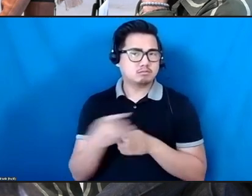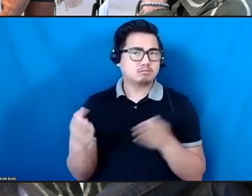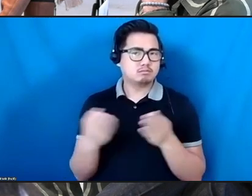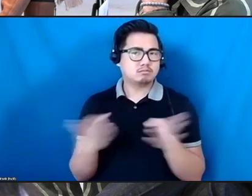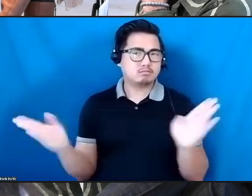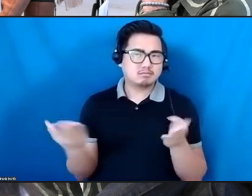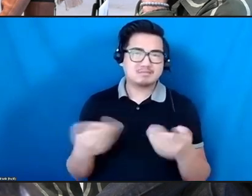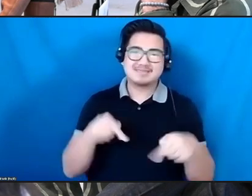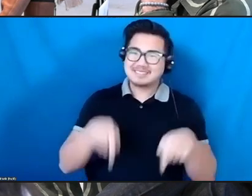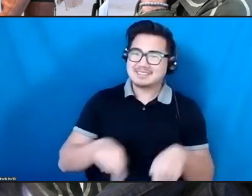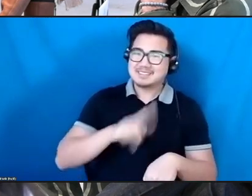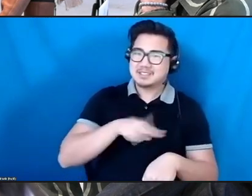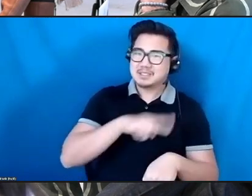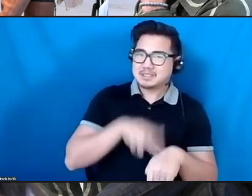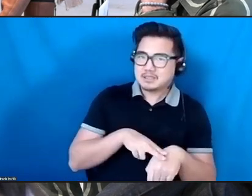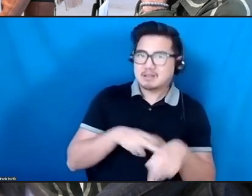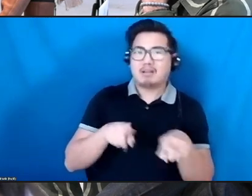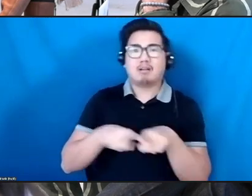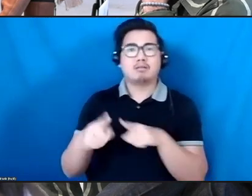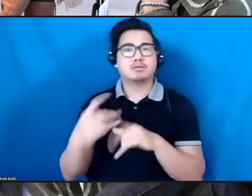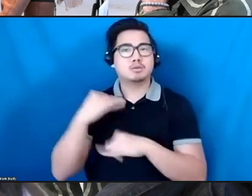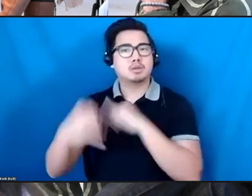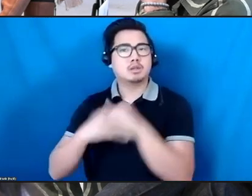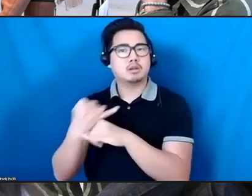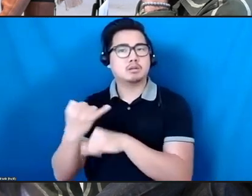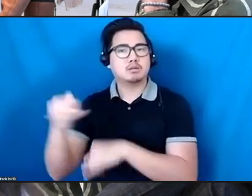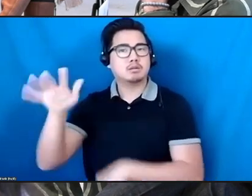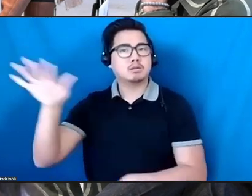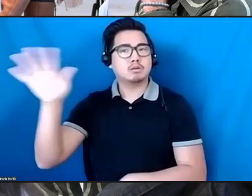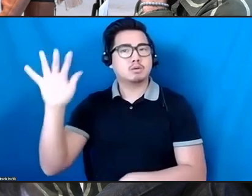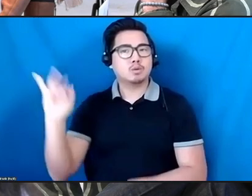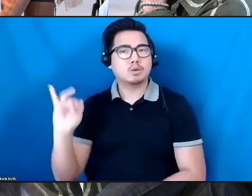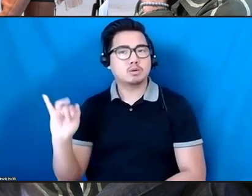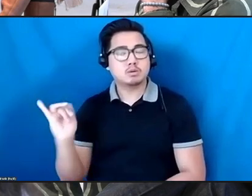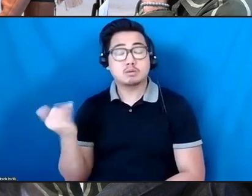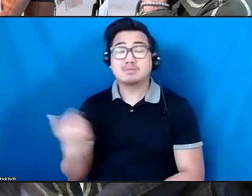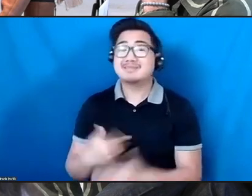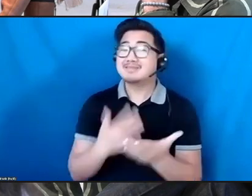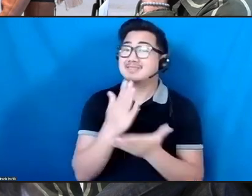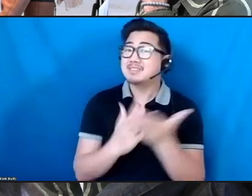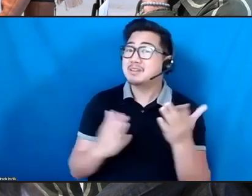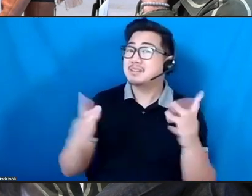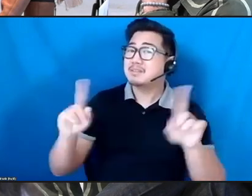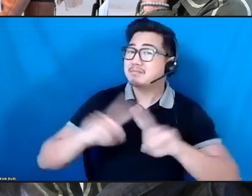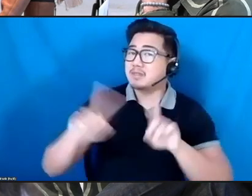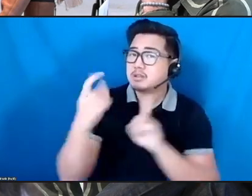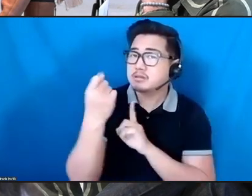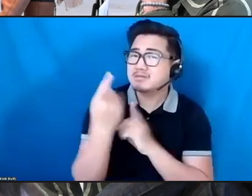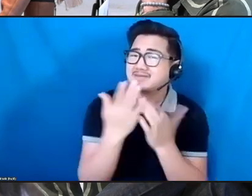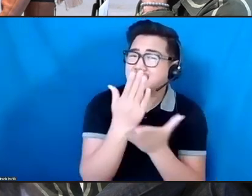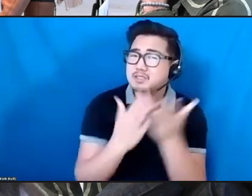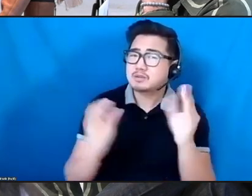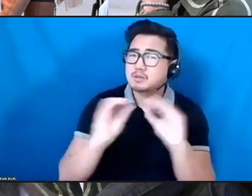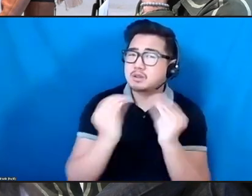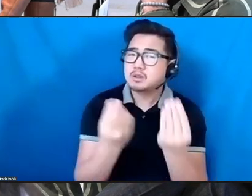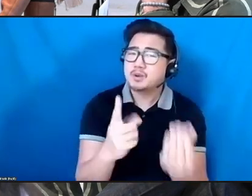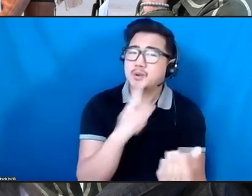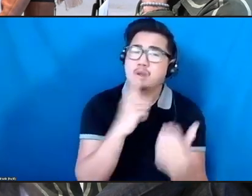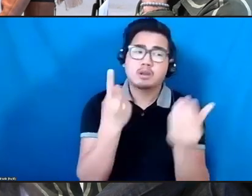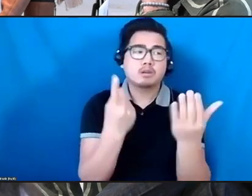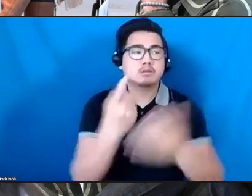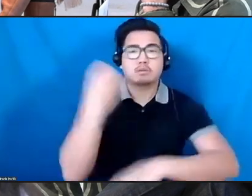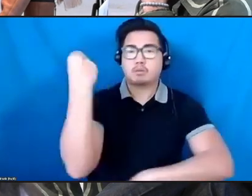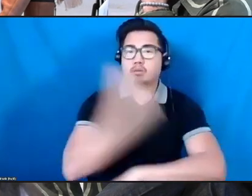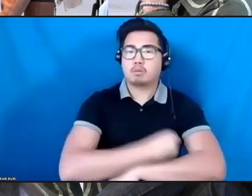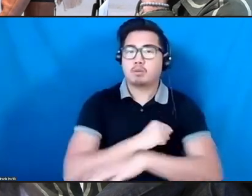internationally. But really, you know, some organizations went away, some artists stopped practicing, people made